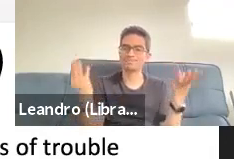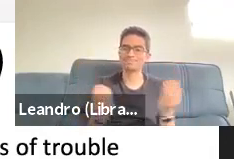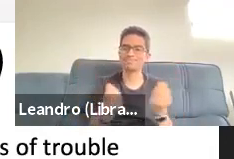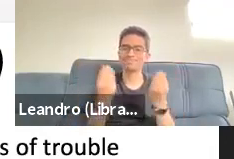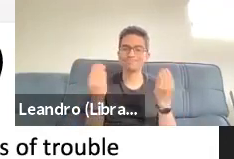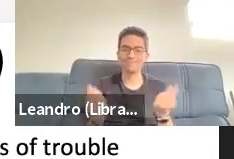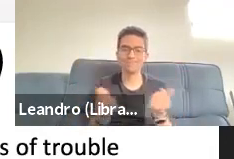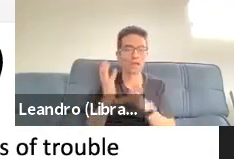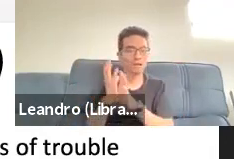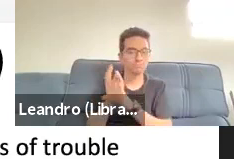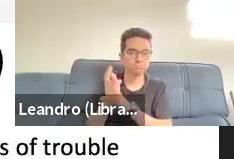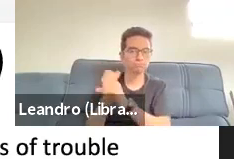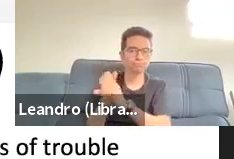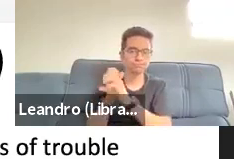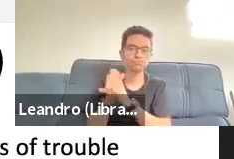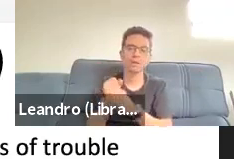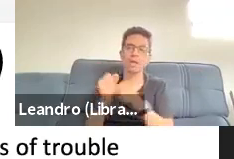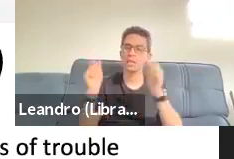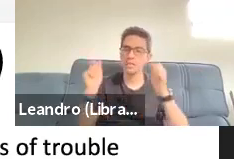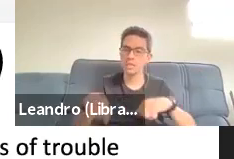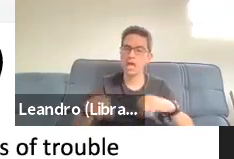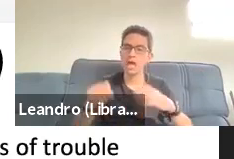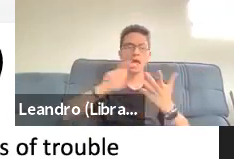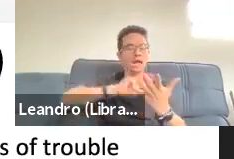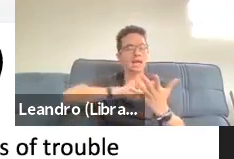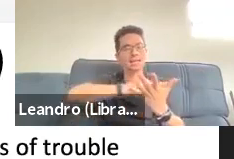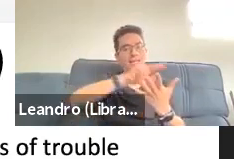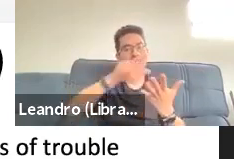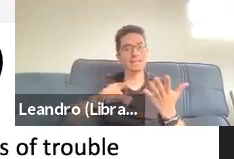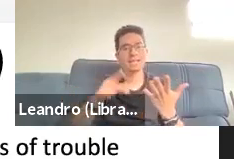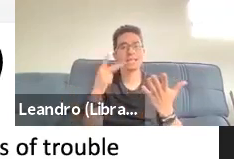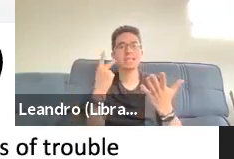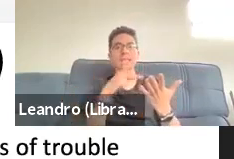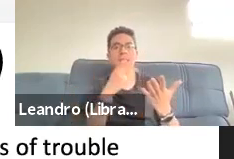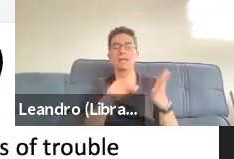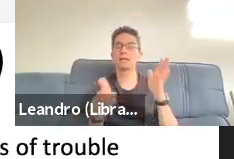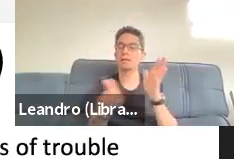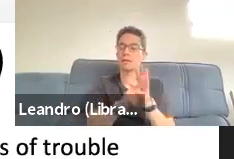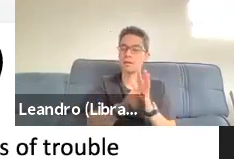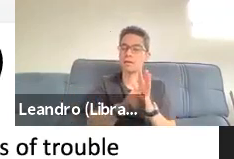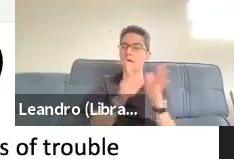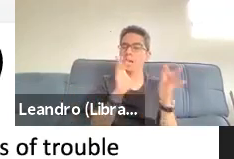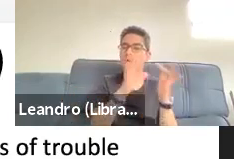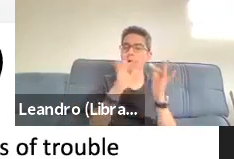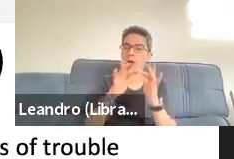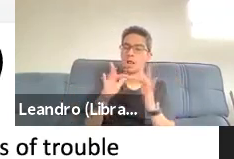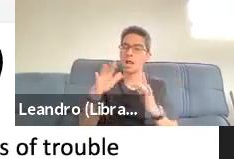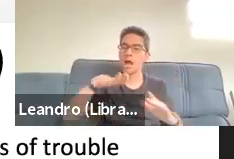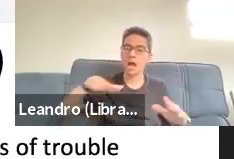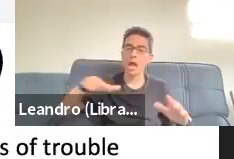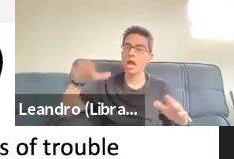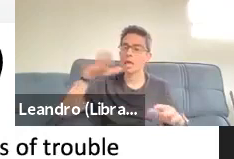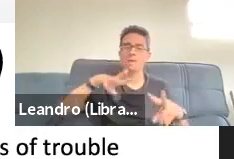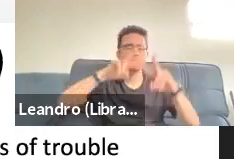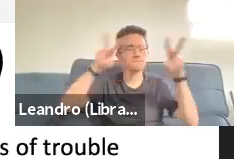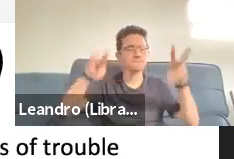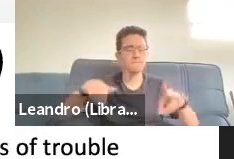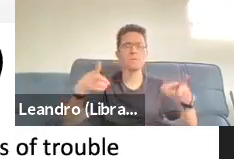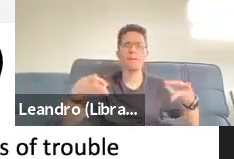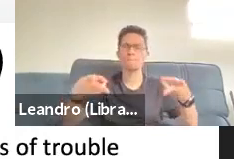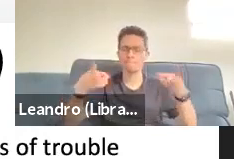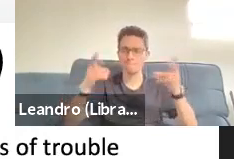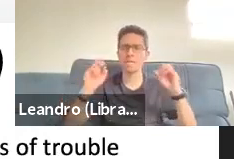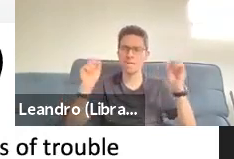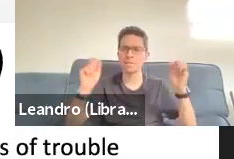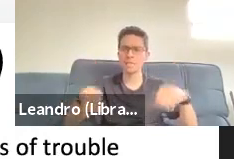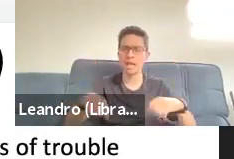characteristic of these everyday interactions. And the situated discourse analysis lets us track the detailed